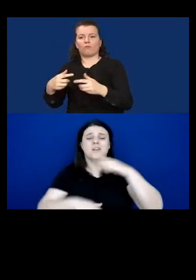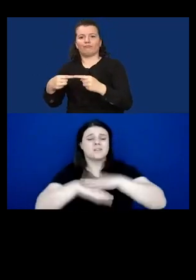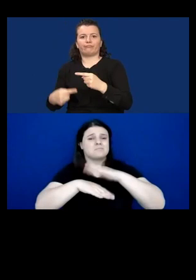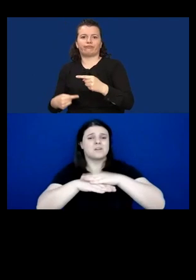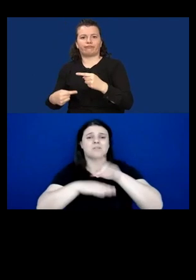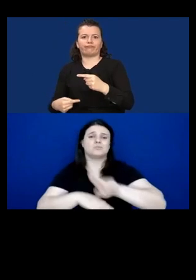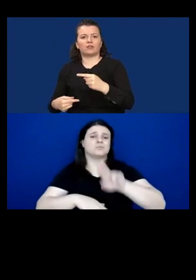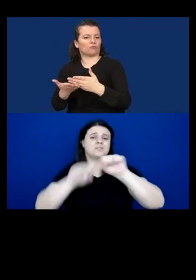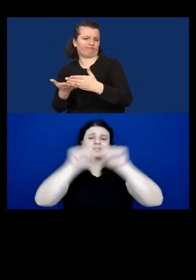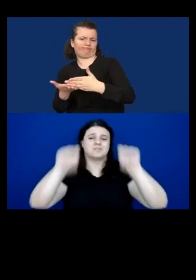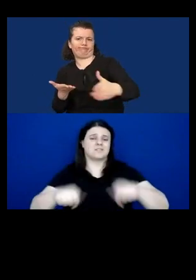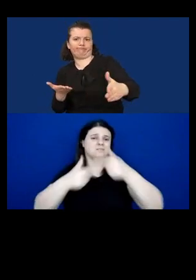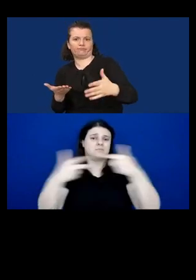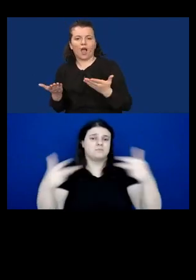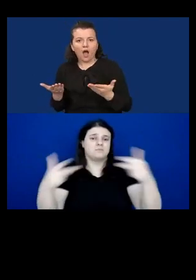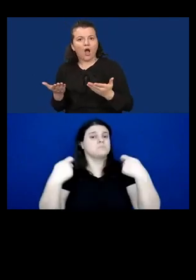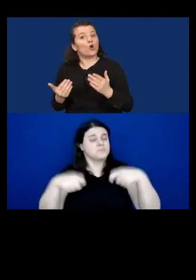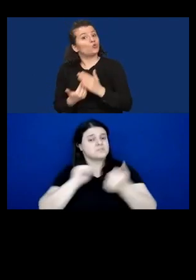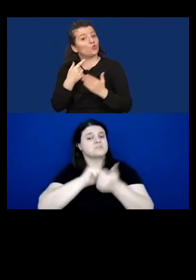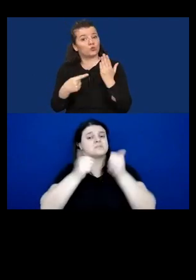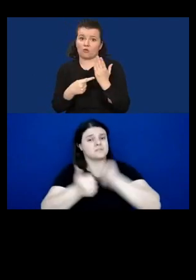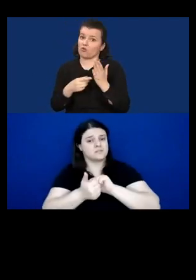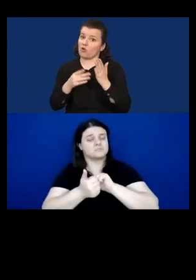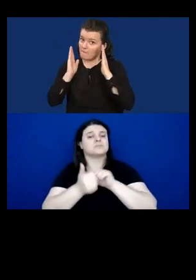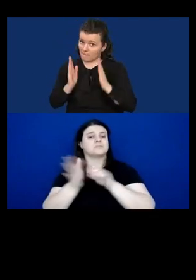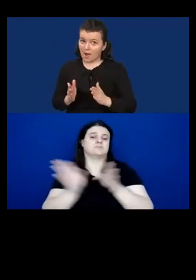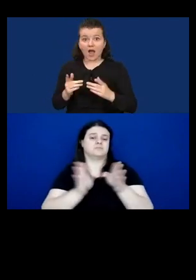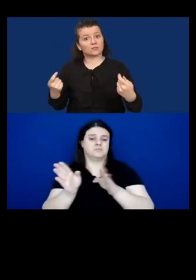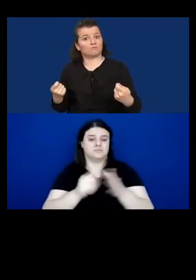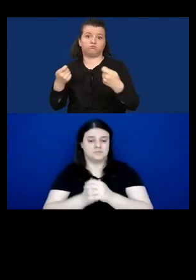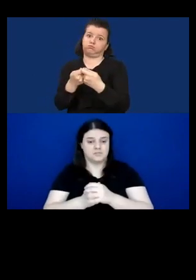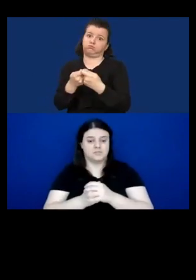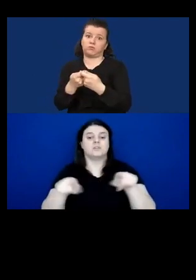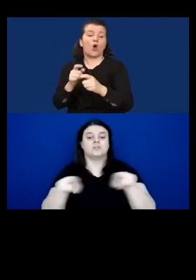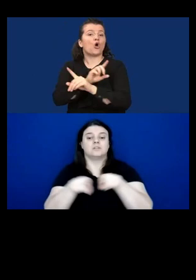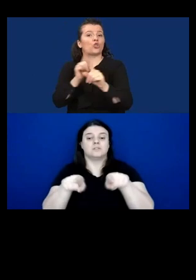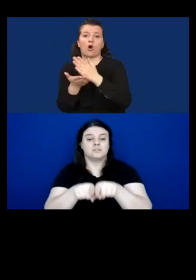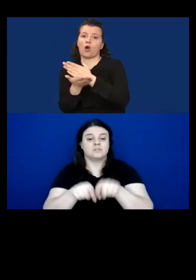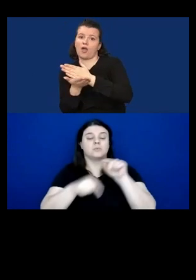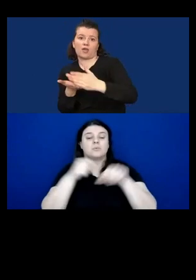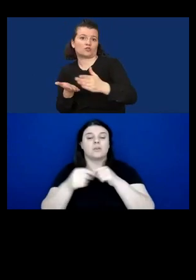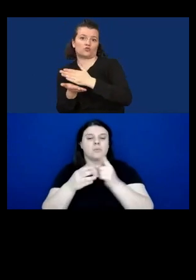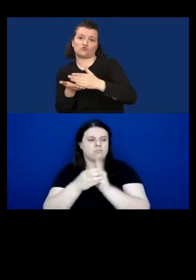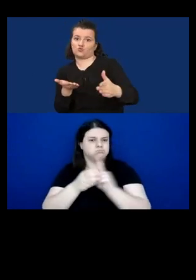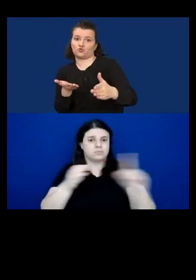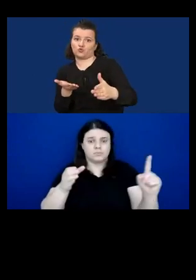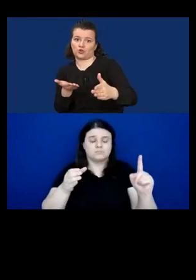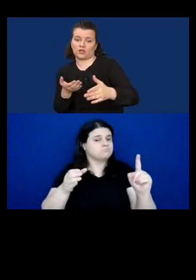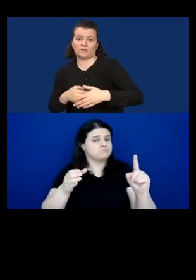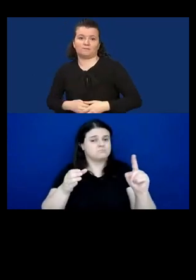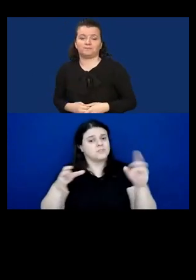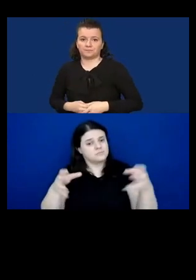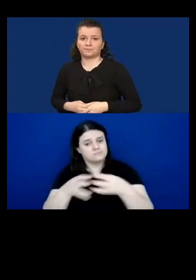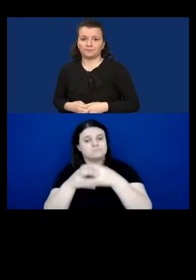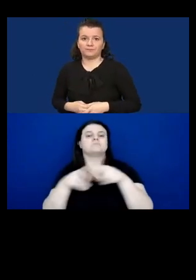systems. To ensure that the use of new technologies does not lead to the exclusion of